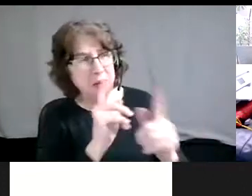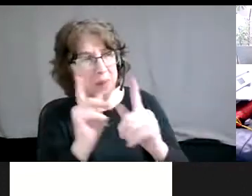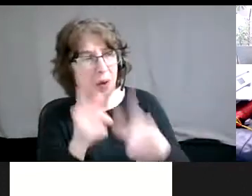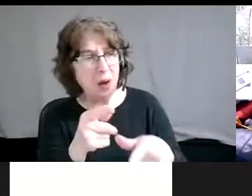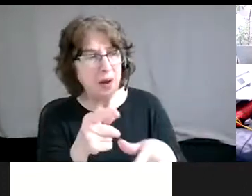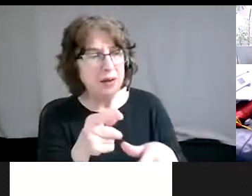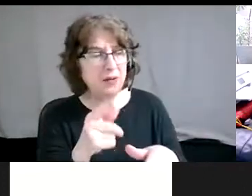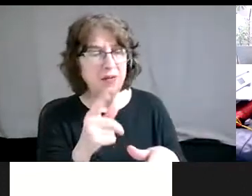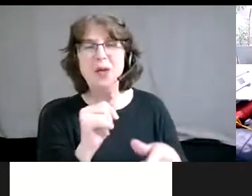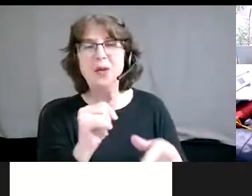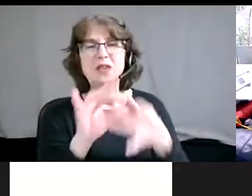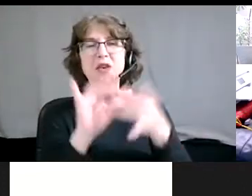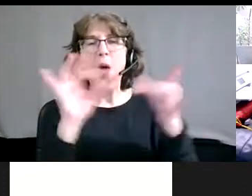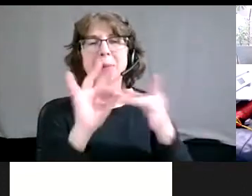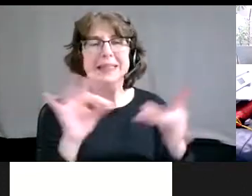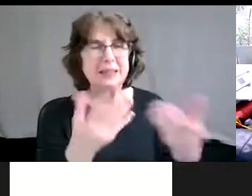like to respond to those comments.